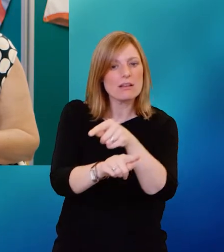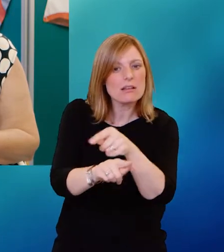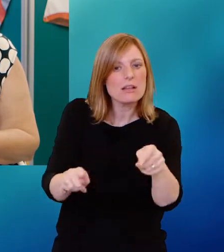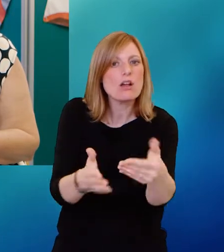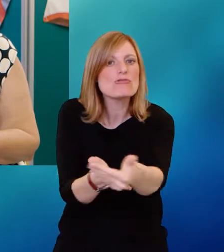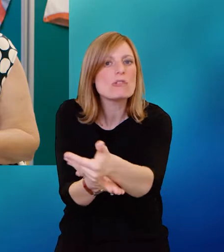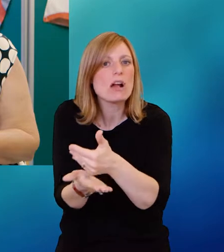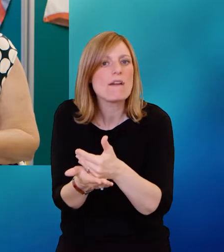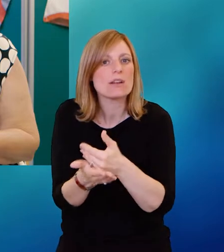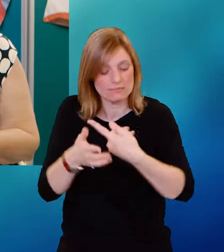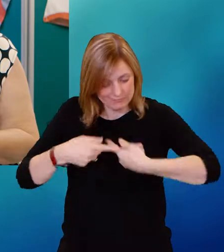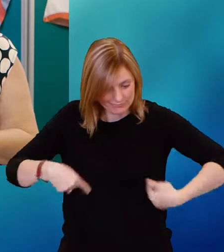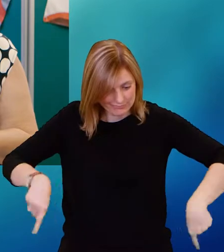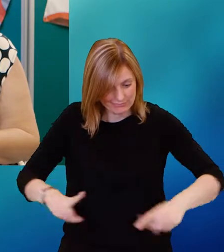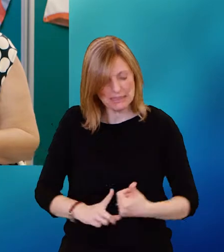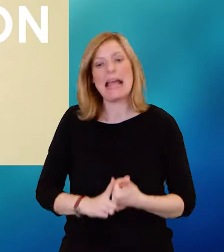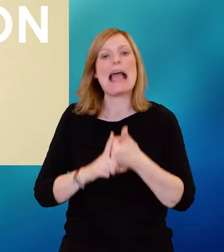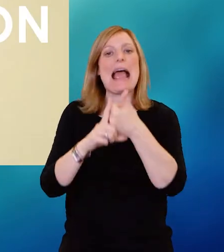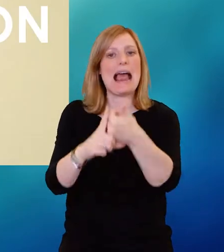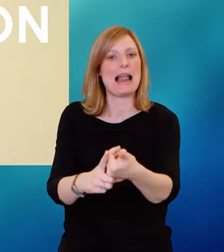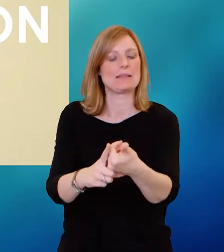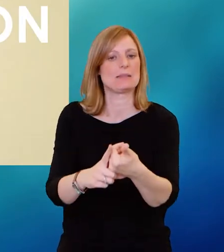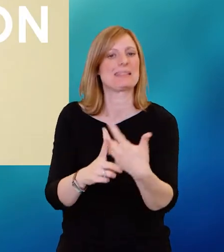all about us helping them to help themselves.